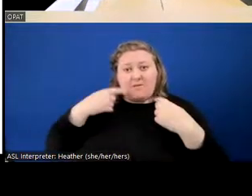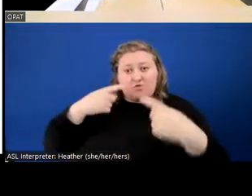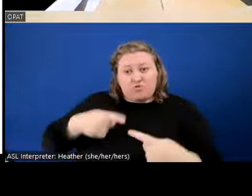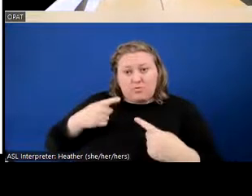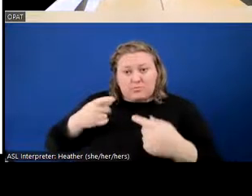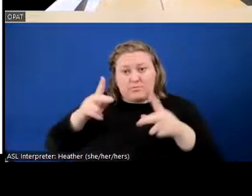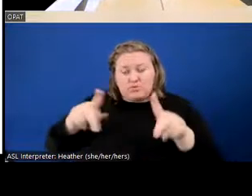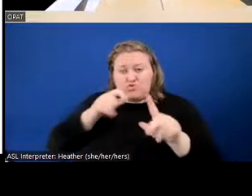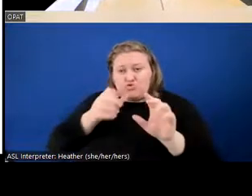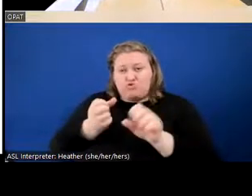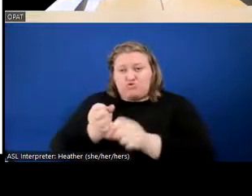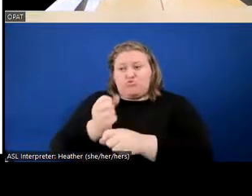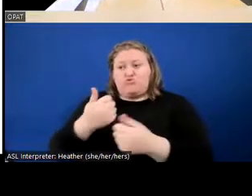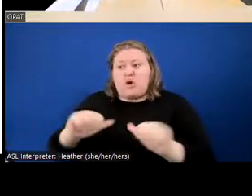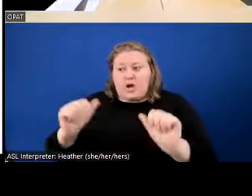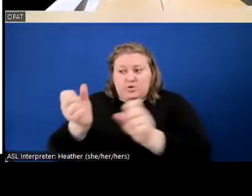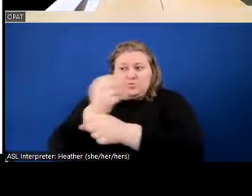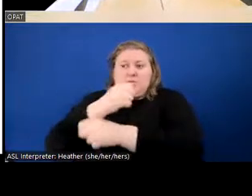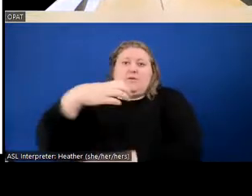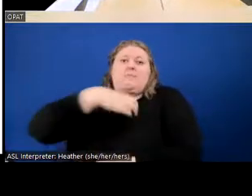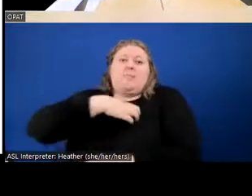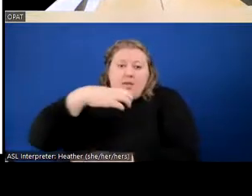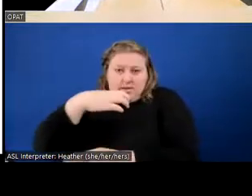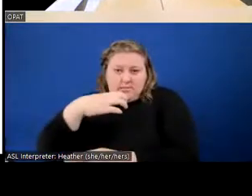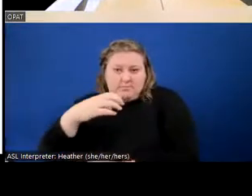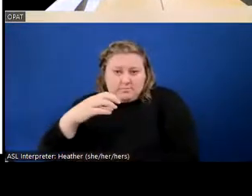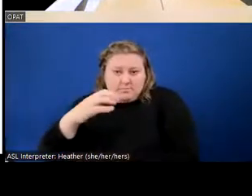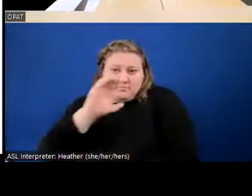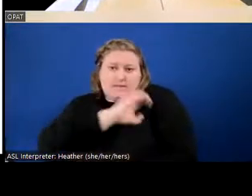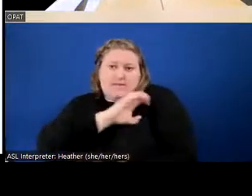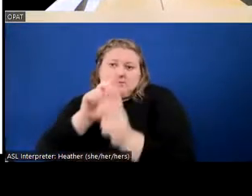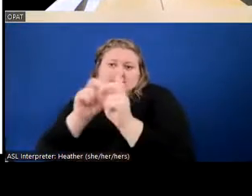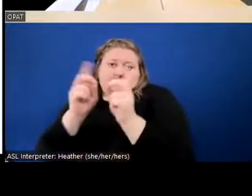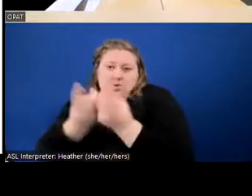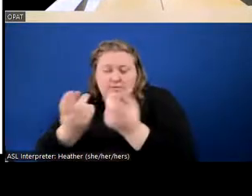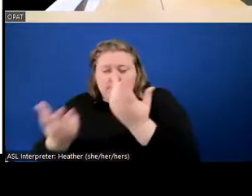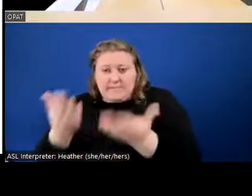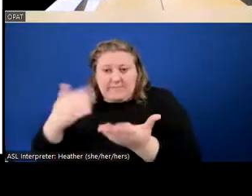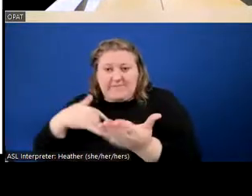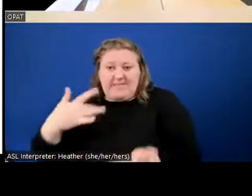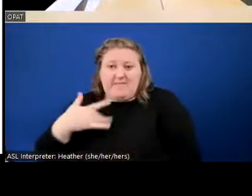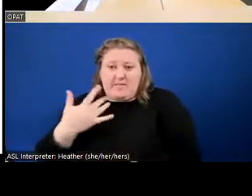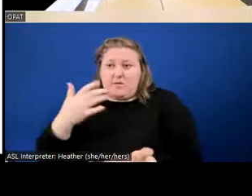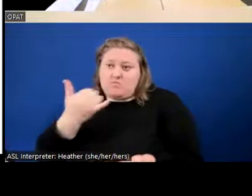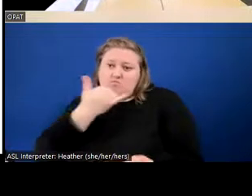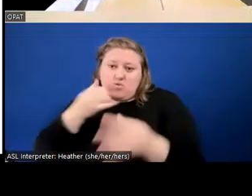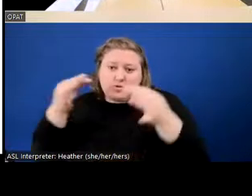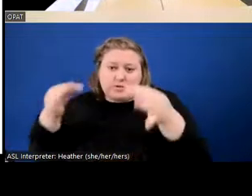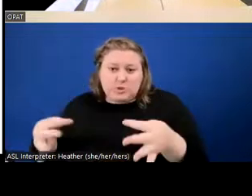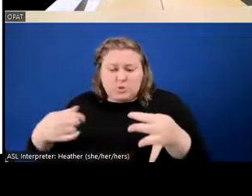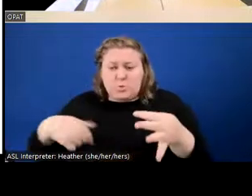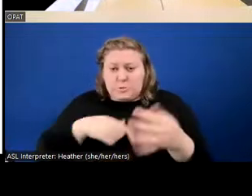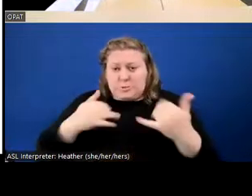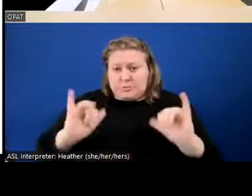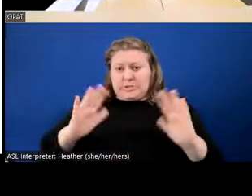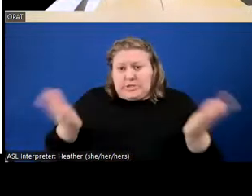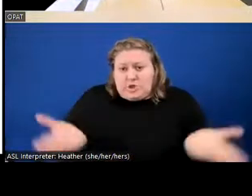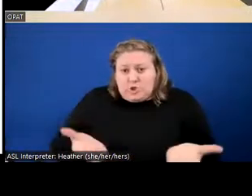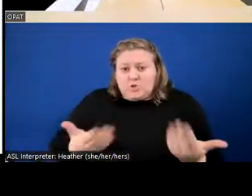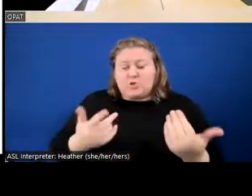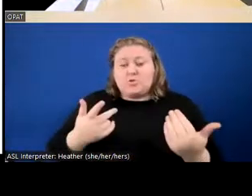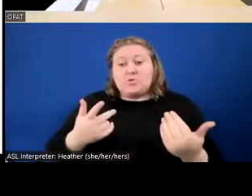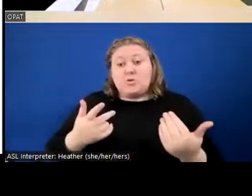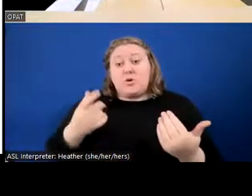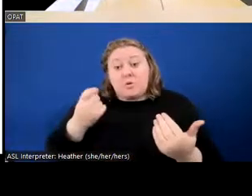complaint at the police department in which they, you know, may have felt wronged by. So I think, you know, it provides a new avenue,